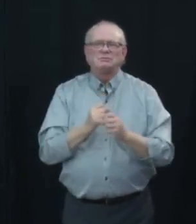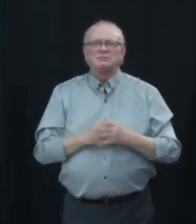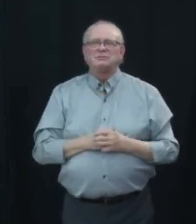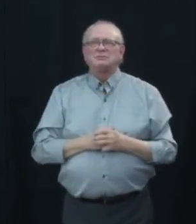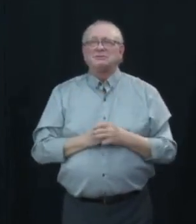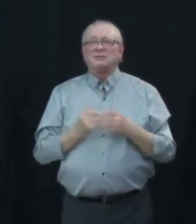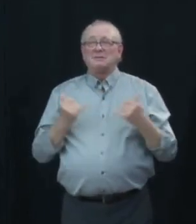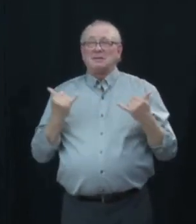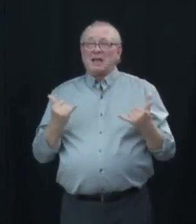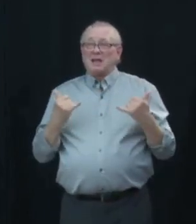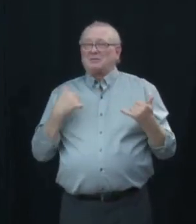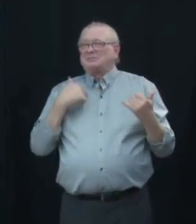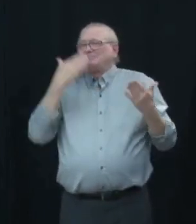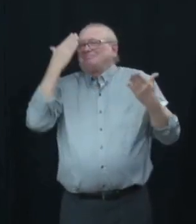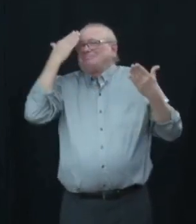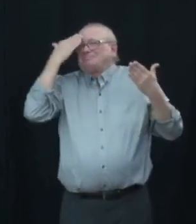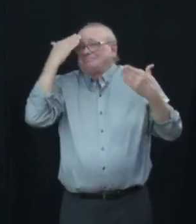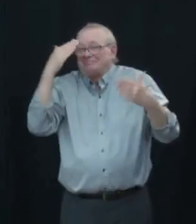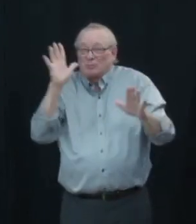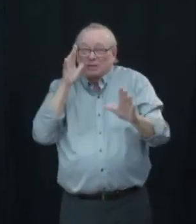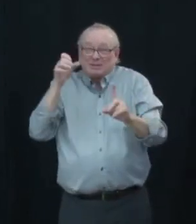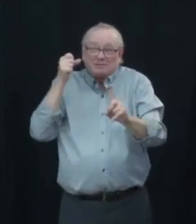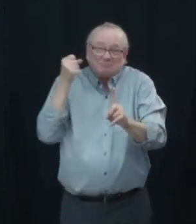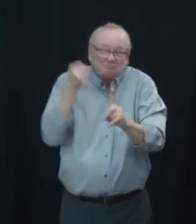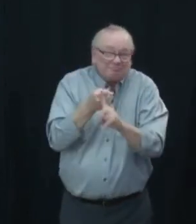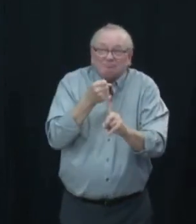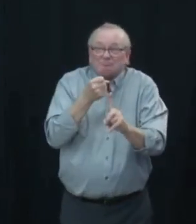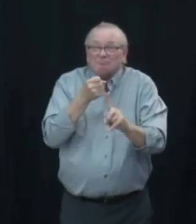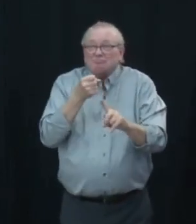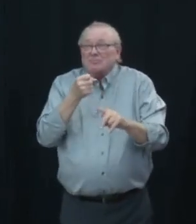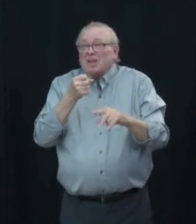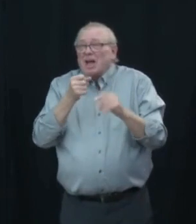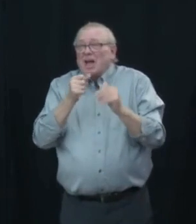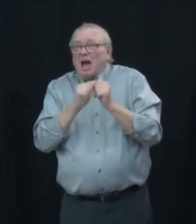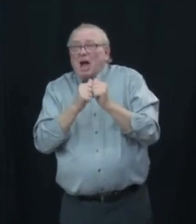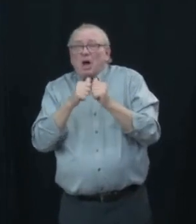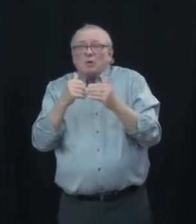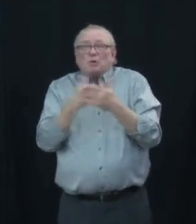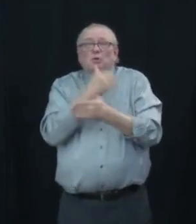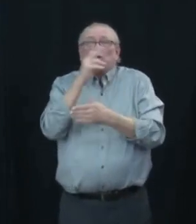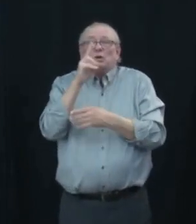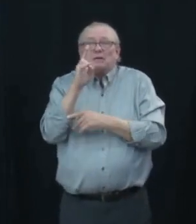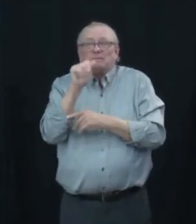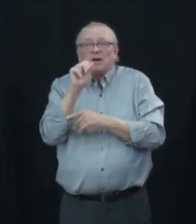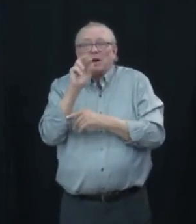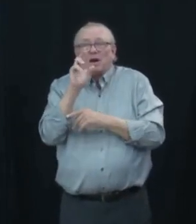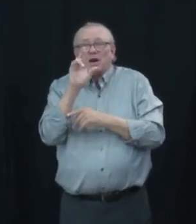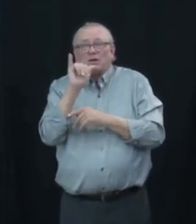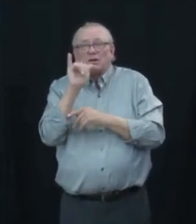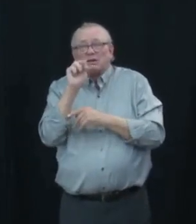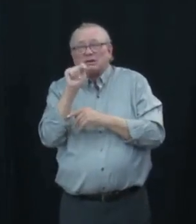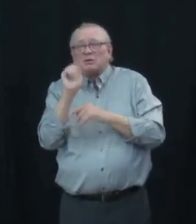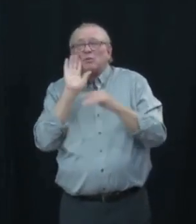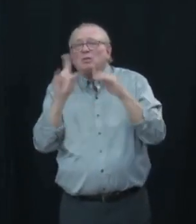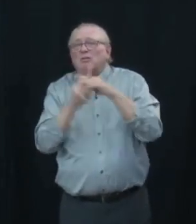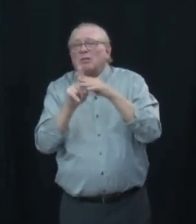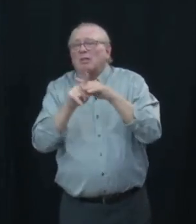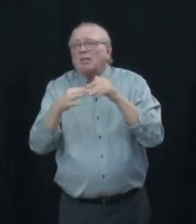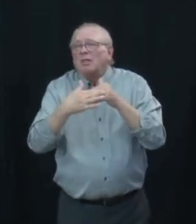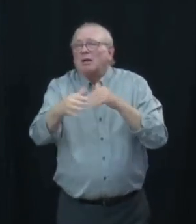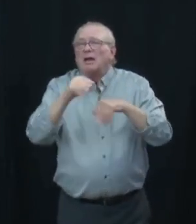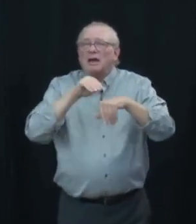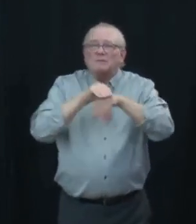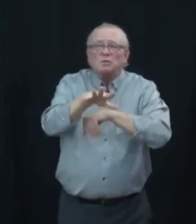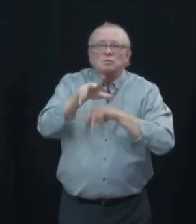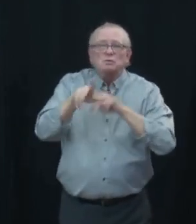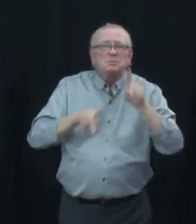the impact that viral evolution will have and how new variants of concern might interact with our population so there remain